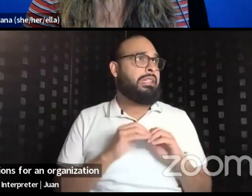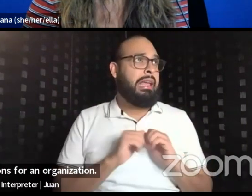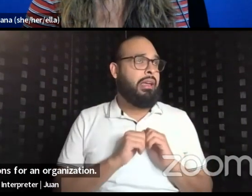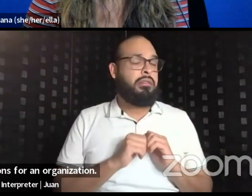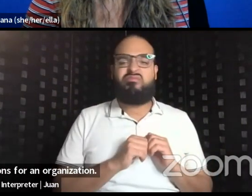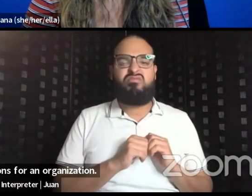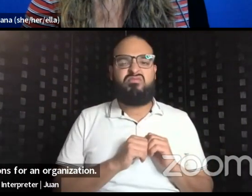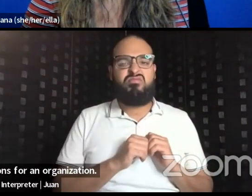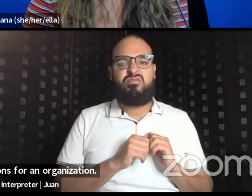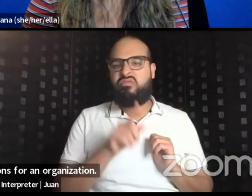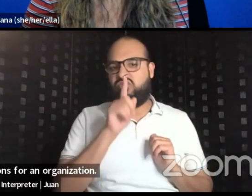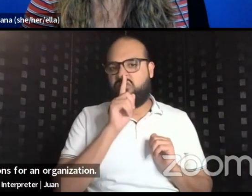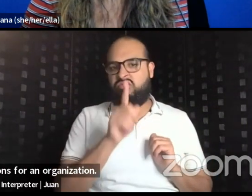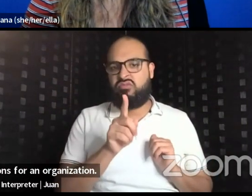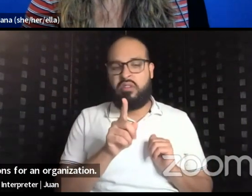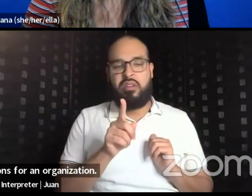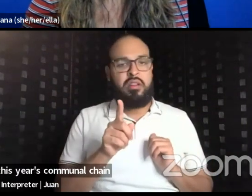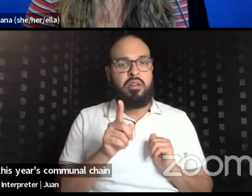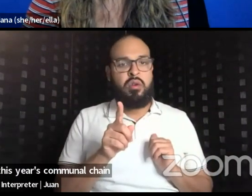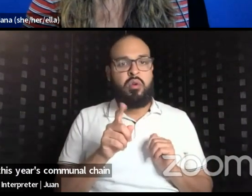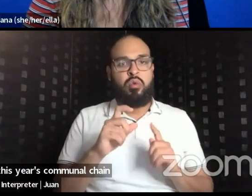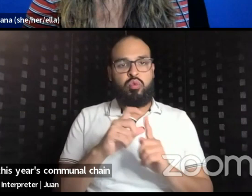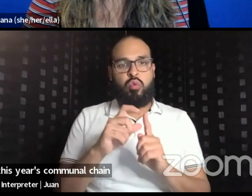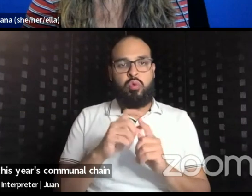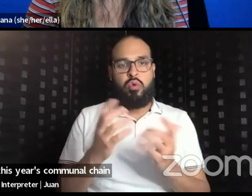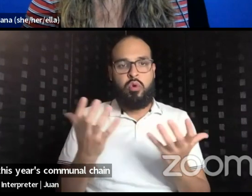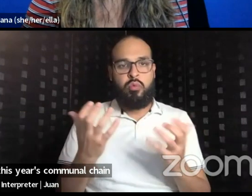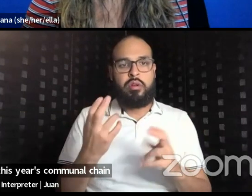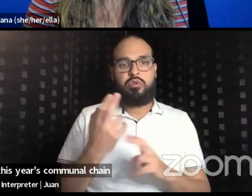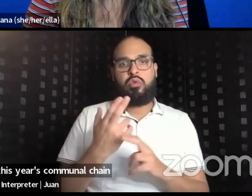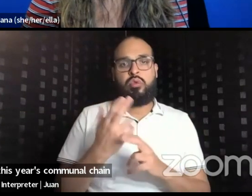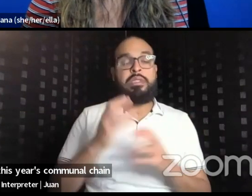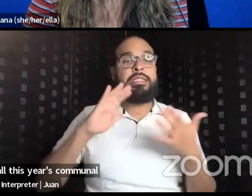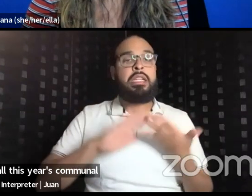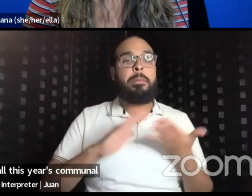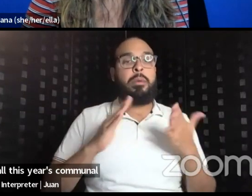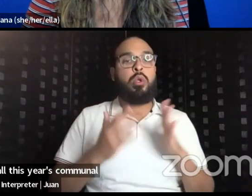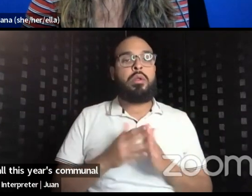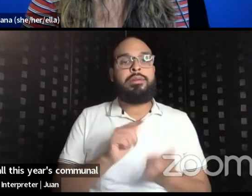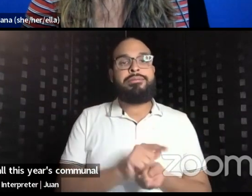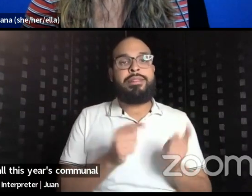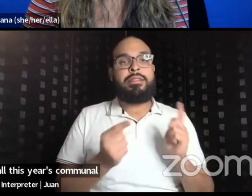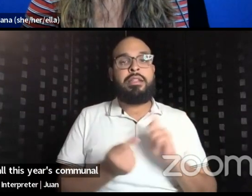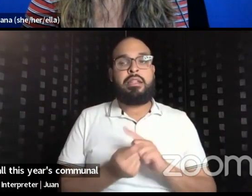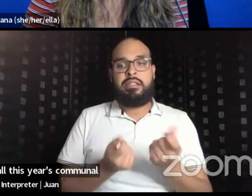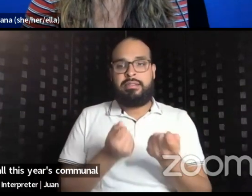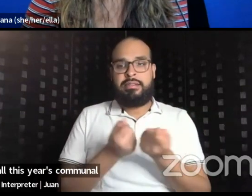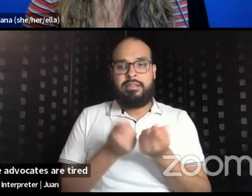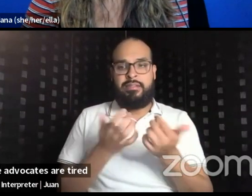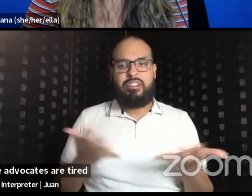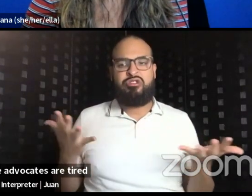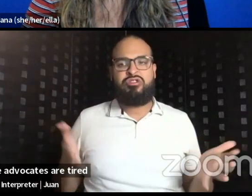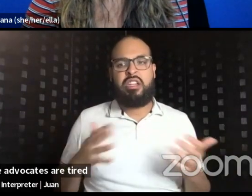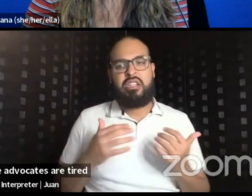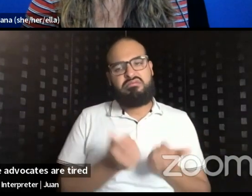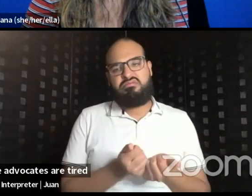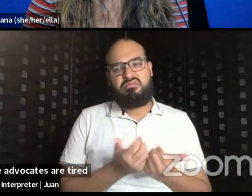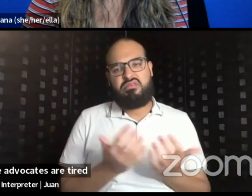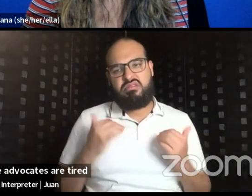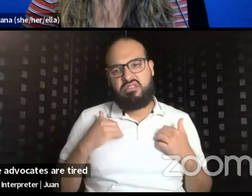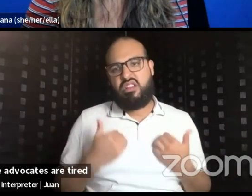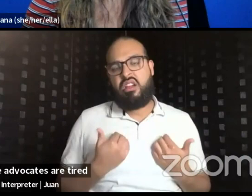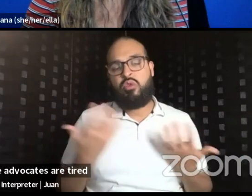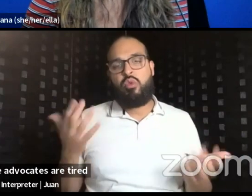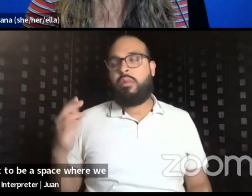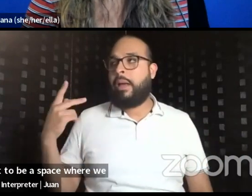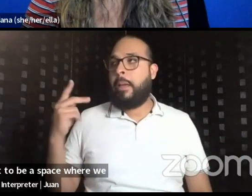the phrase we're bringing to pal this year is communal change. Um, like Adriana said, our advocates are tired. We're all tired. Never do we want pal to